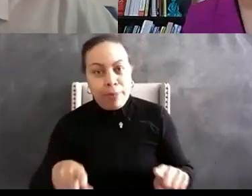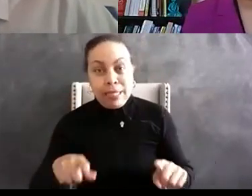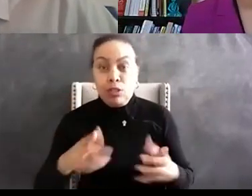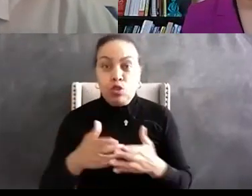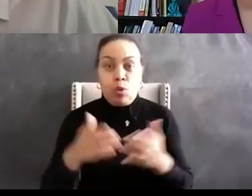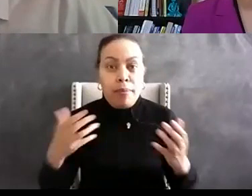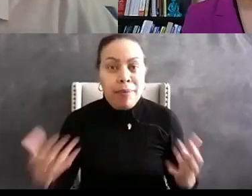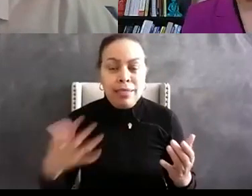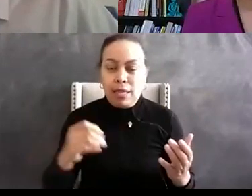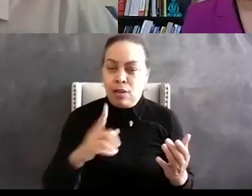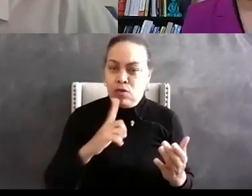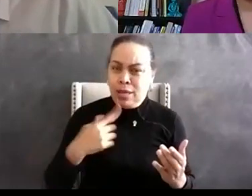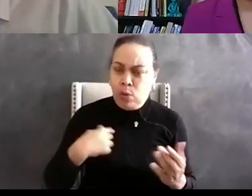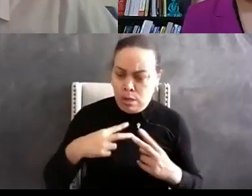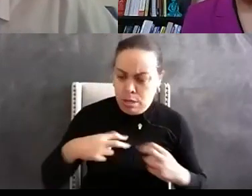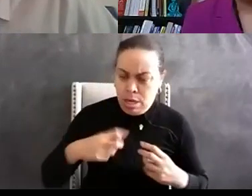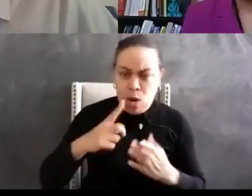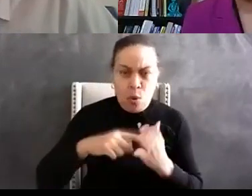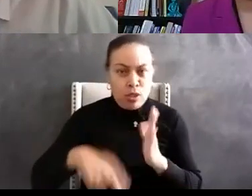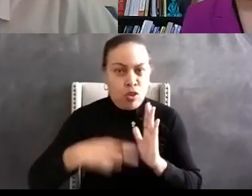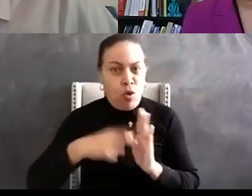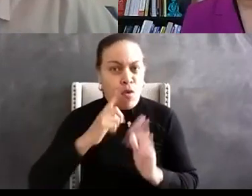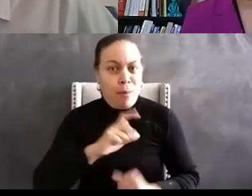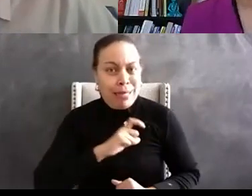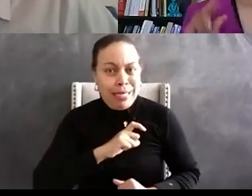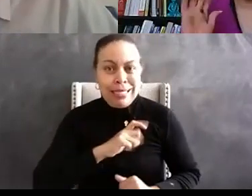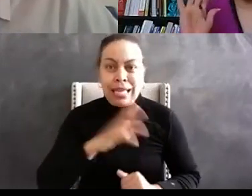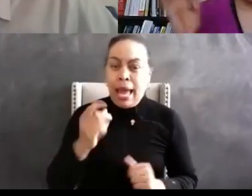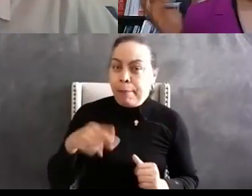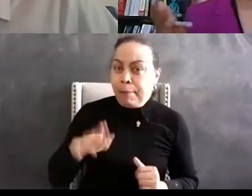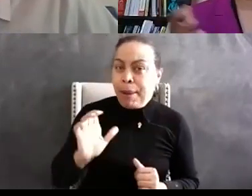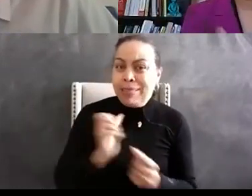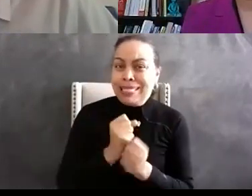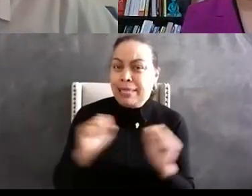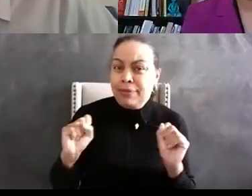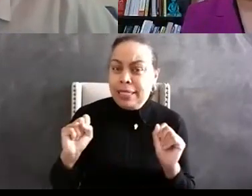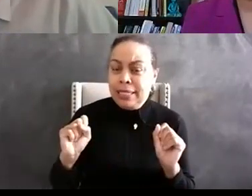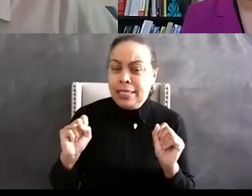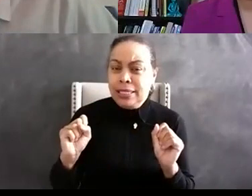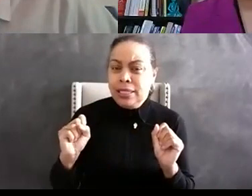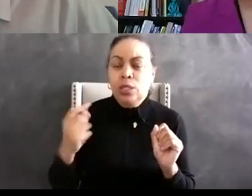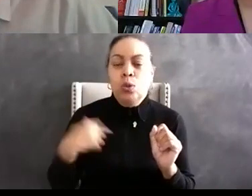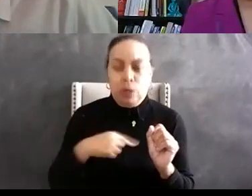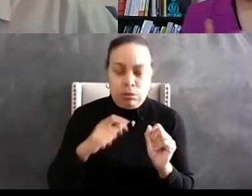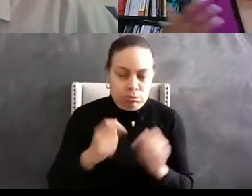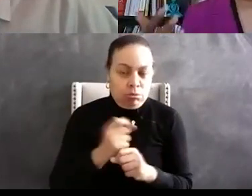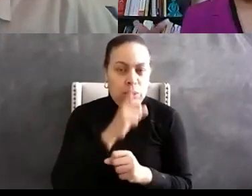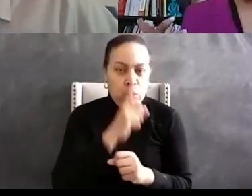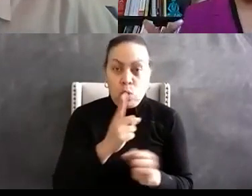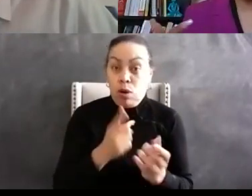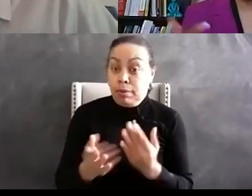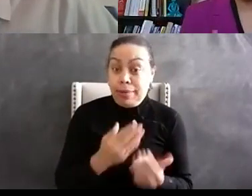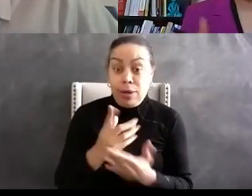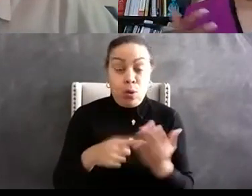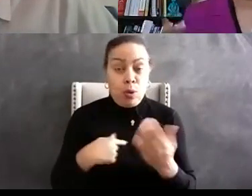we're really questioning what's the role of police in public safety and i think that we have to make sure that whatever we do with this particular